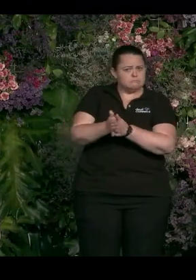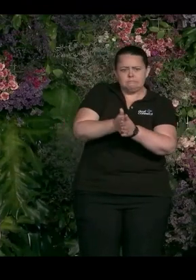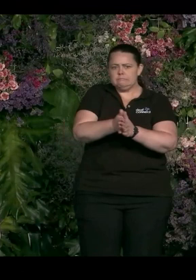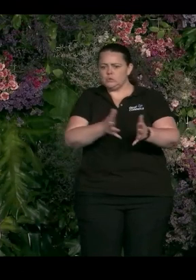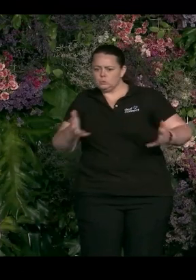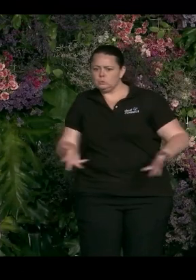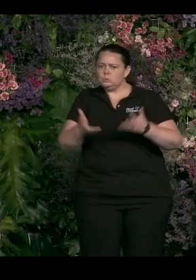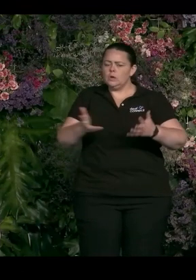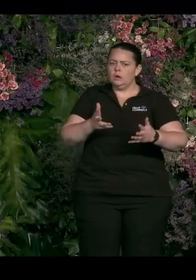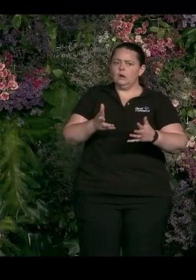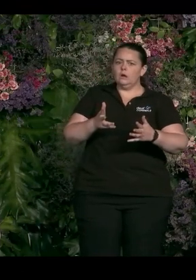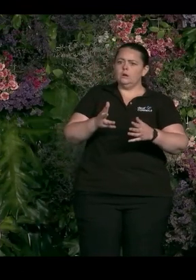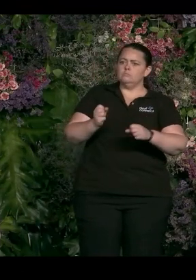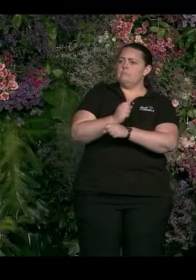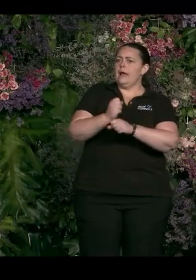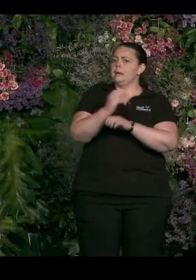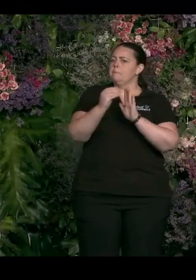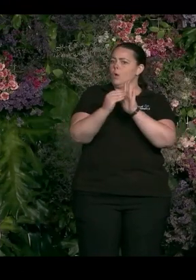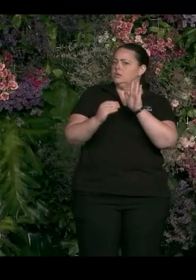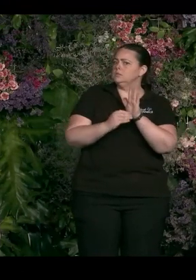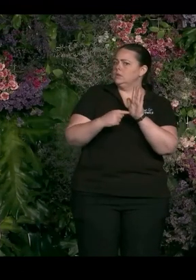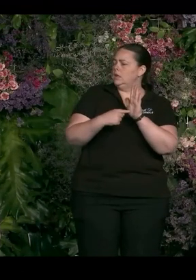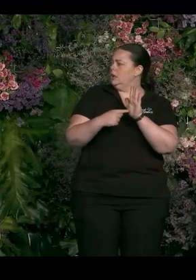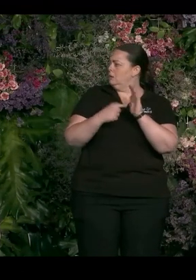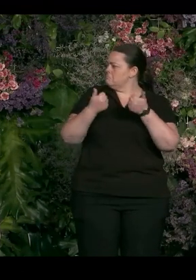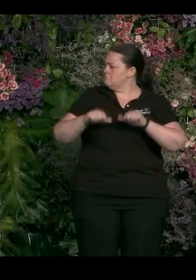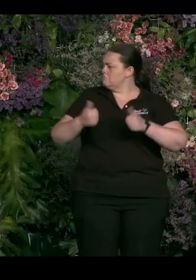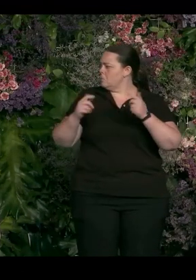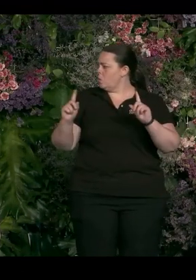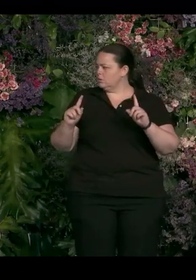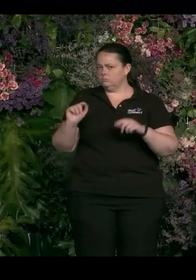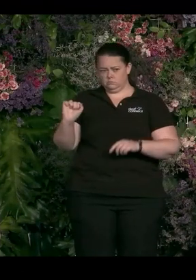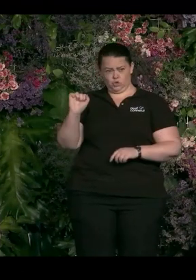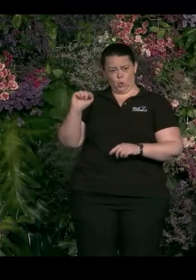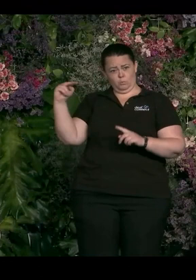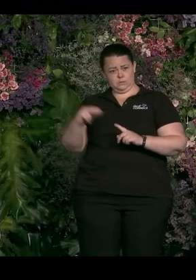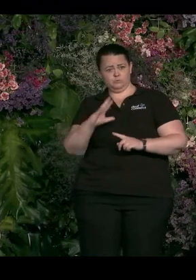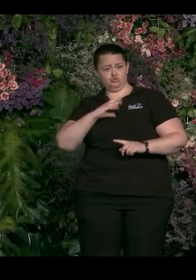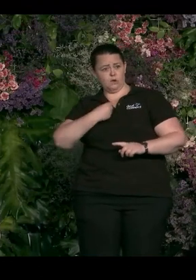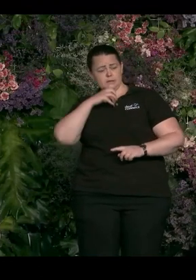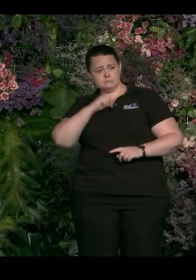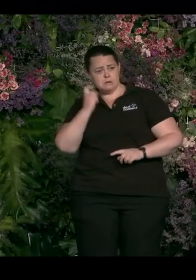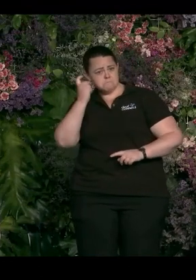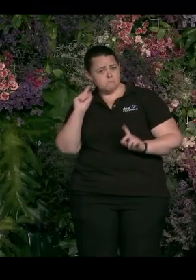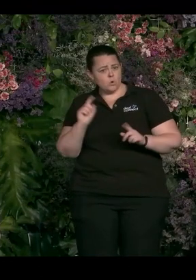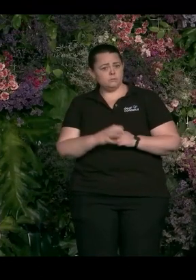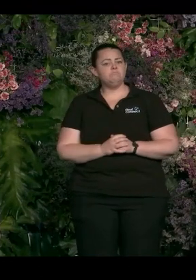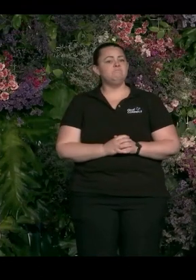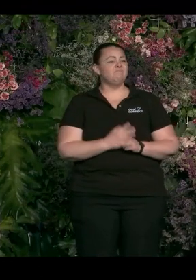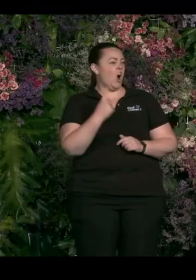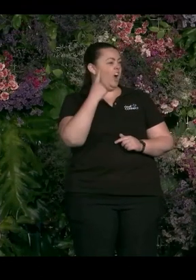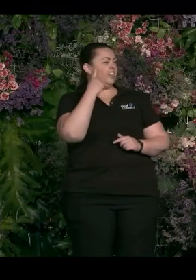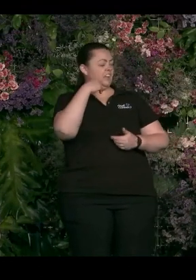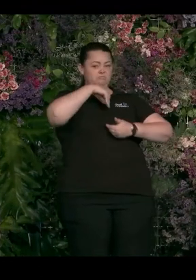perspective of that as a, you know, particularly as a trans man? I'd say it's a values proposition for, you know, the values are at the heart of the public